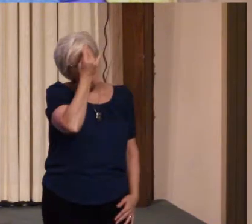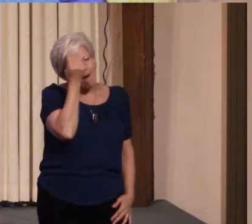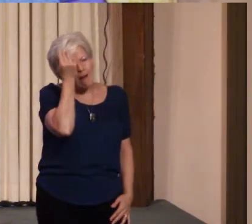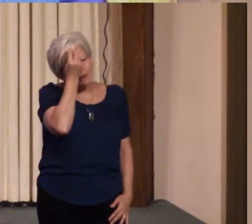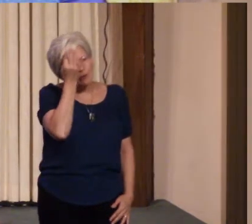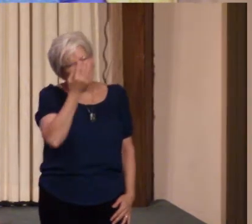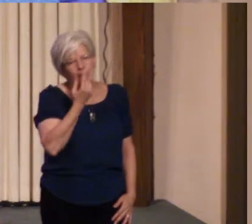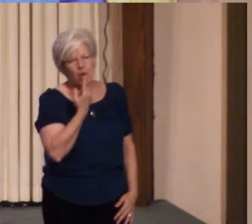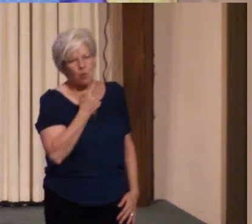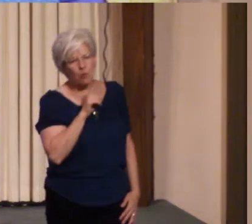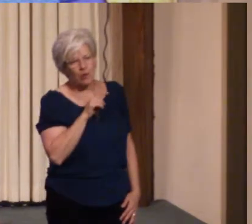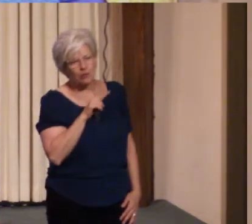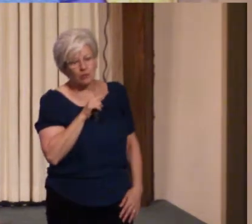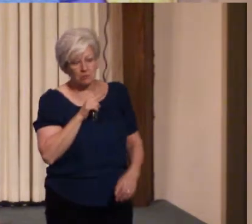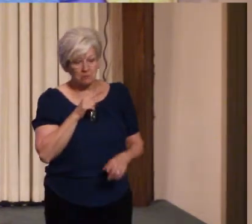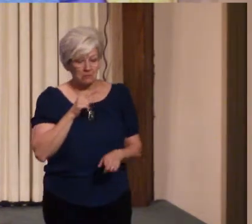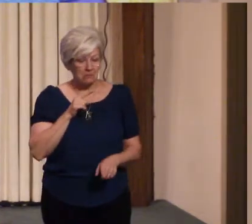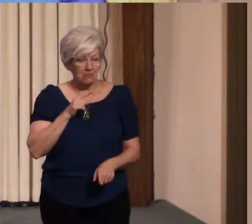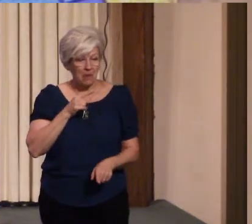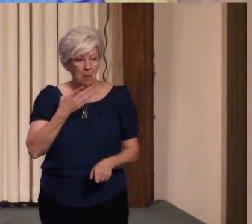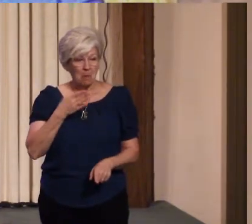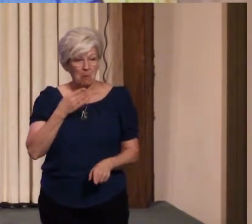red pill or blue pill